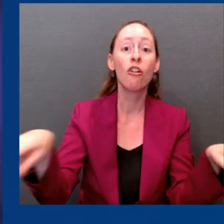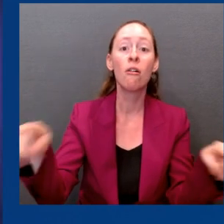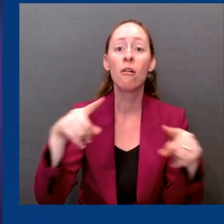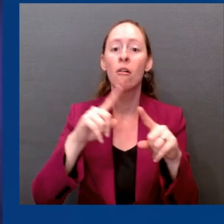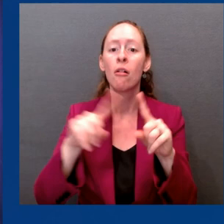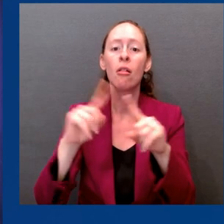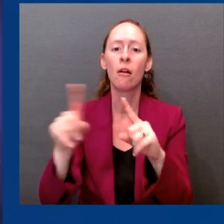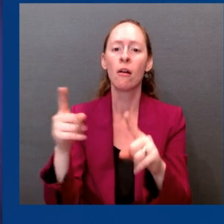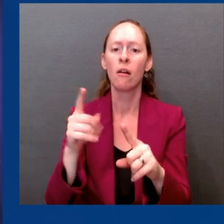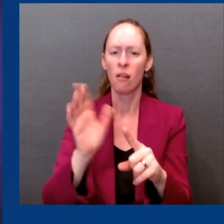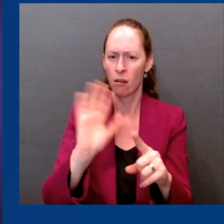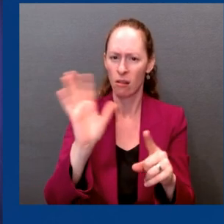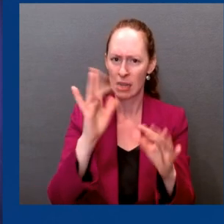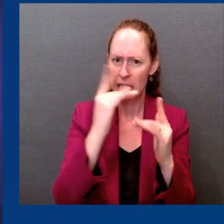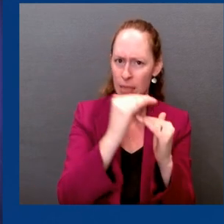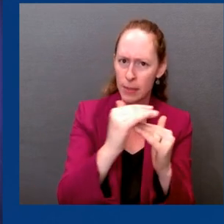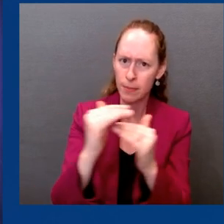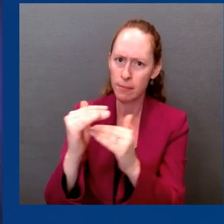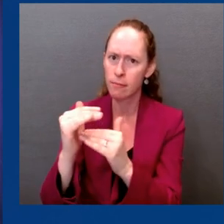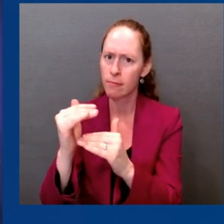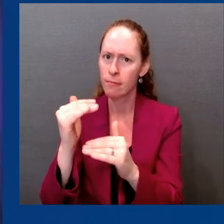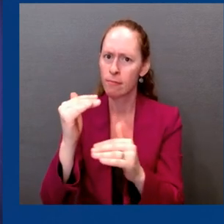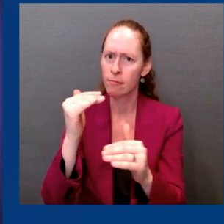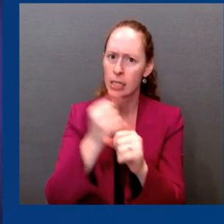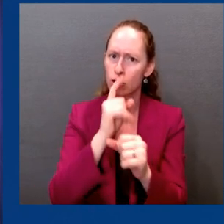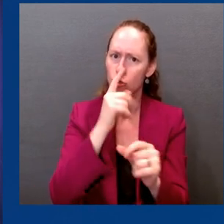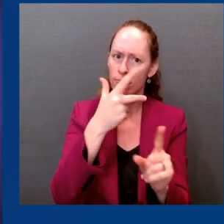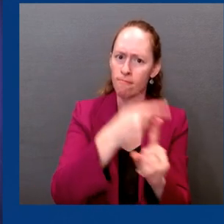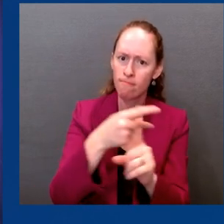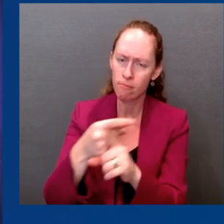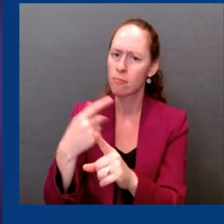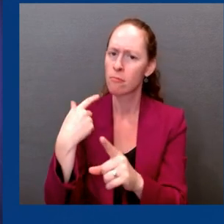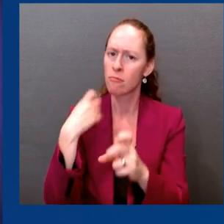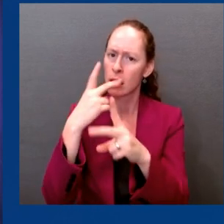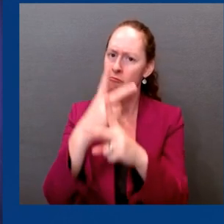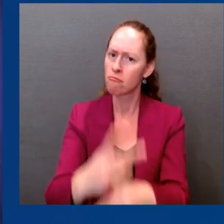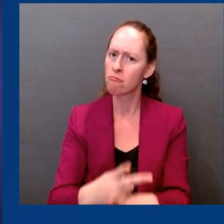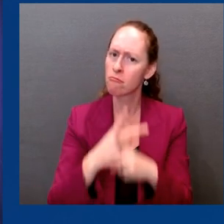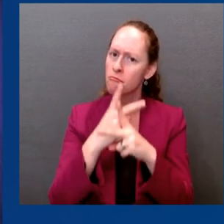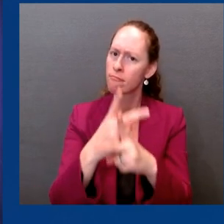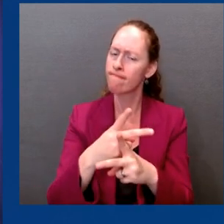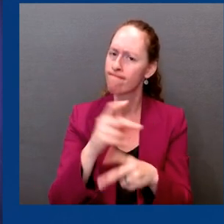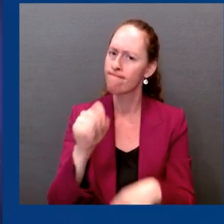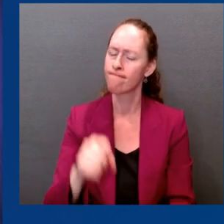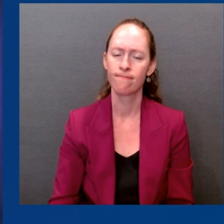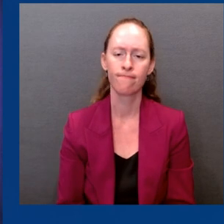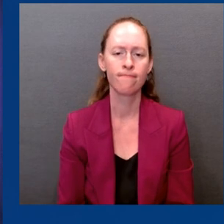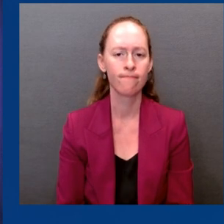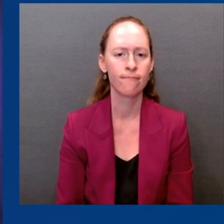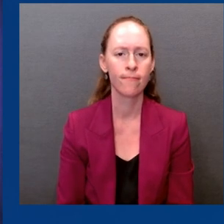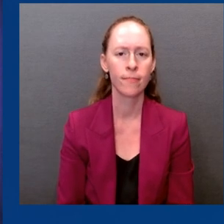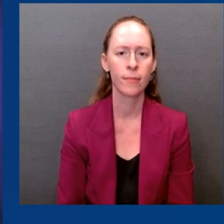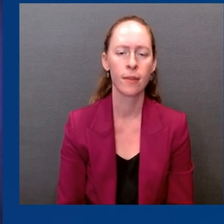I'm good. I'm good. Great. Kevin. Let's go to Alex Tan at CBS.